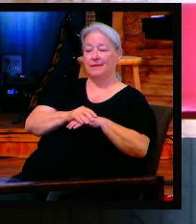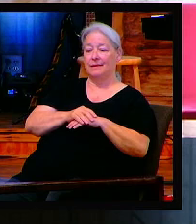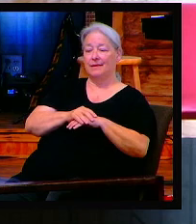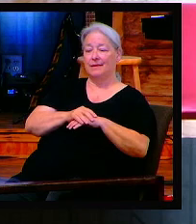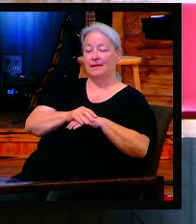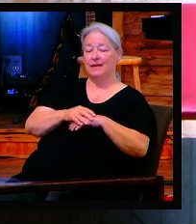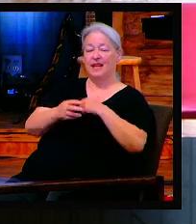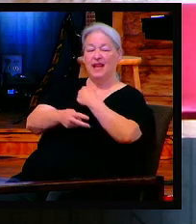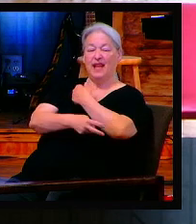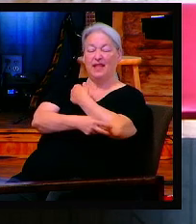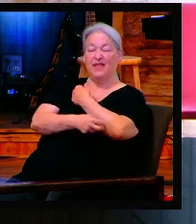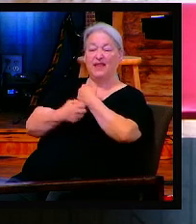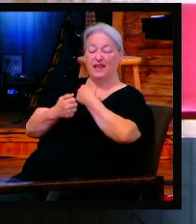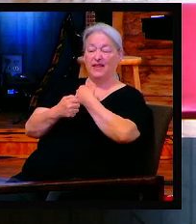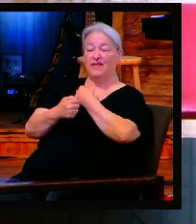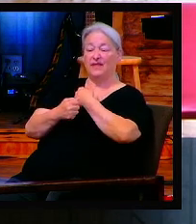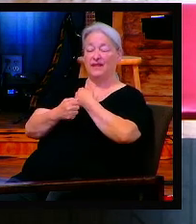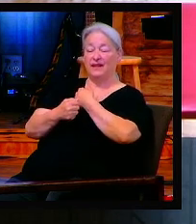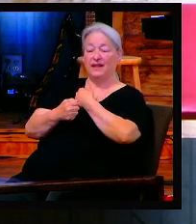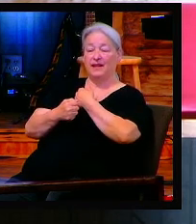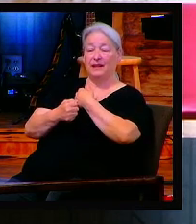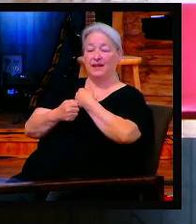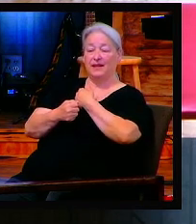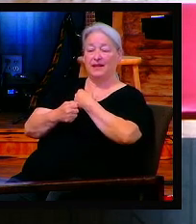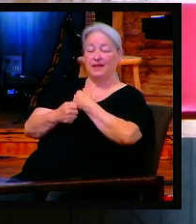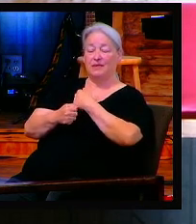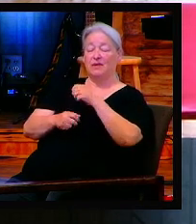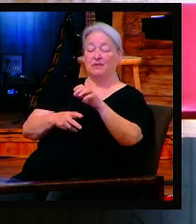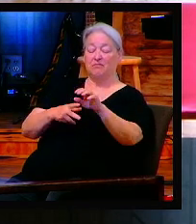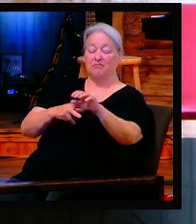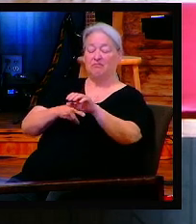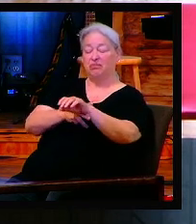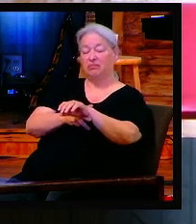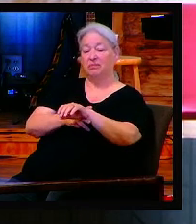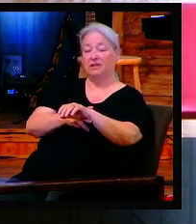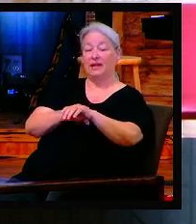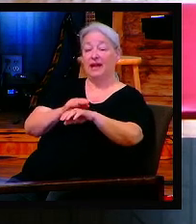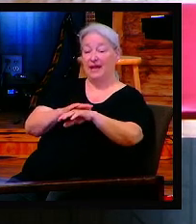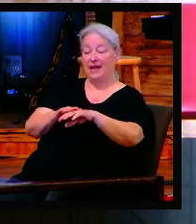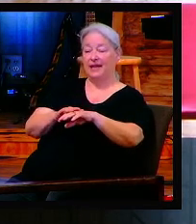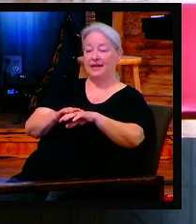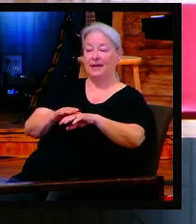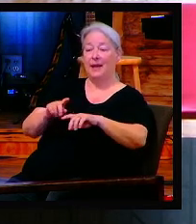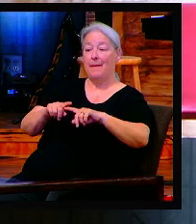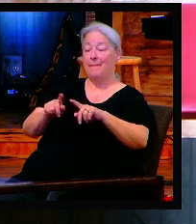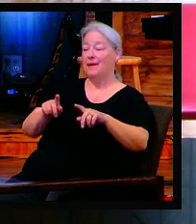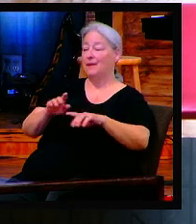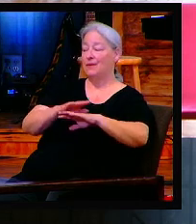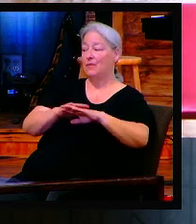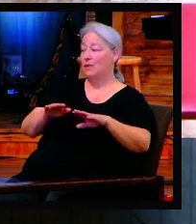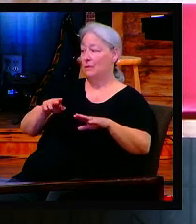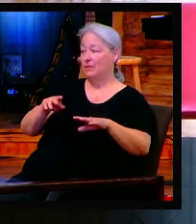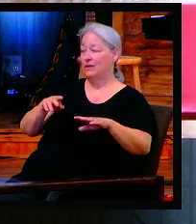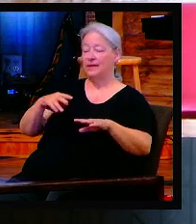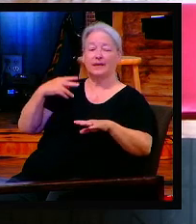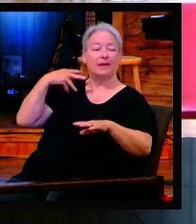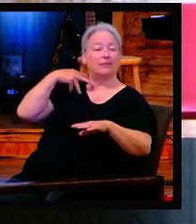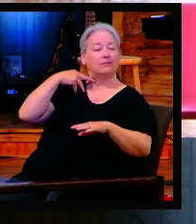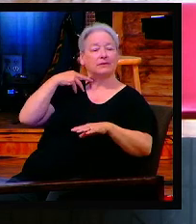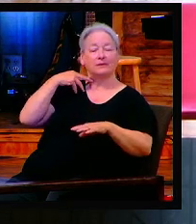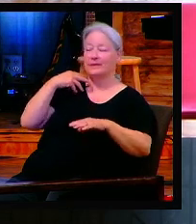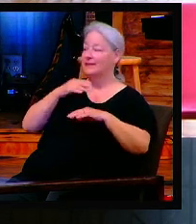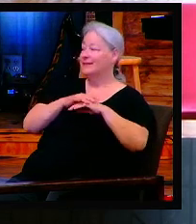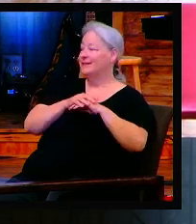know, the thief is a thief is a thief. But they probably won't cut your head off for it. Amen. Did I just get on the weird channel for all y'all?